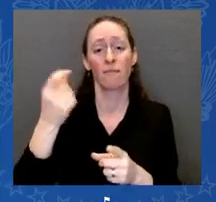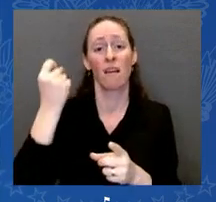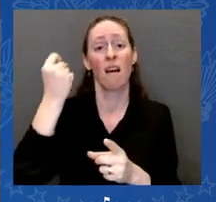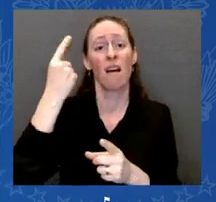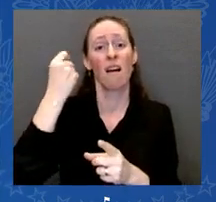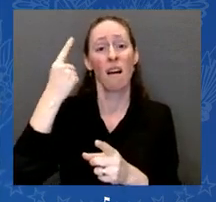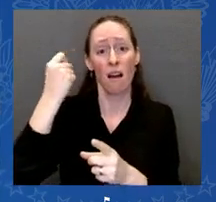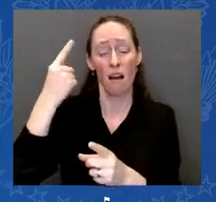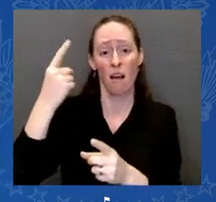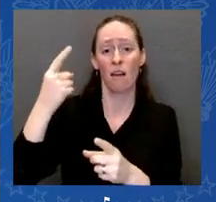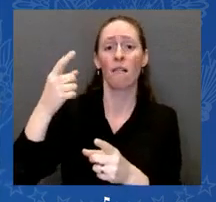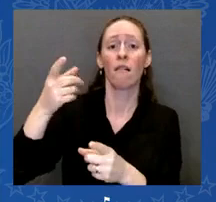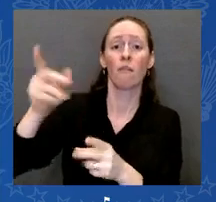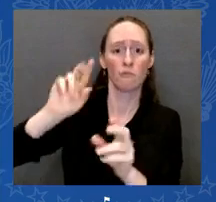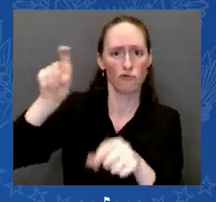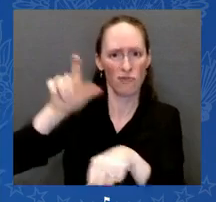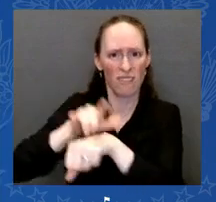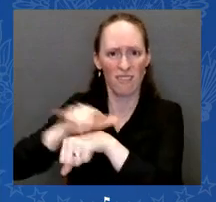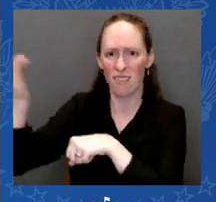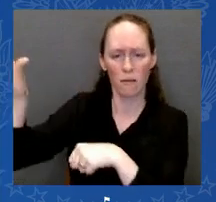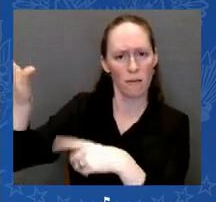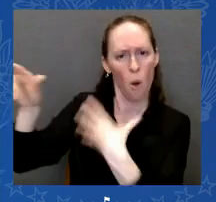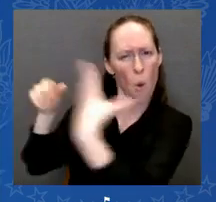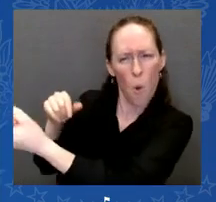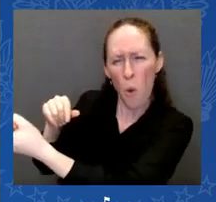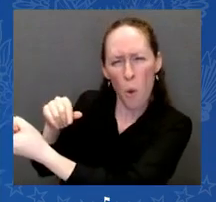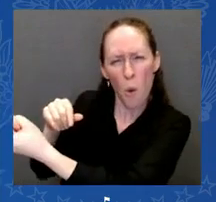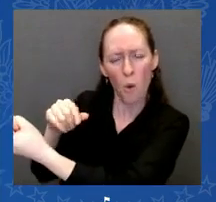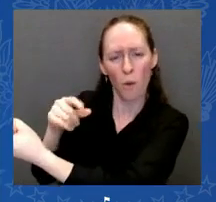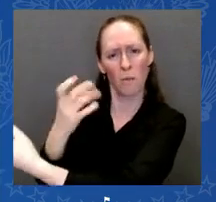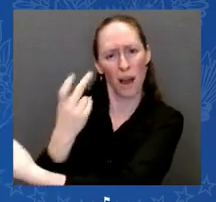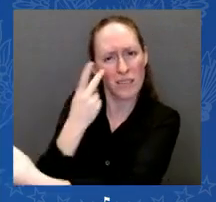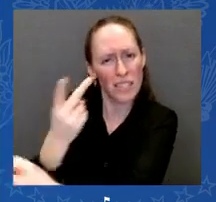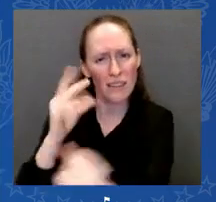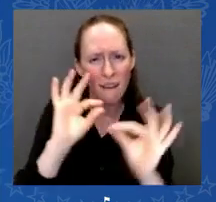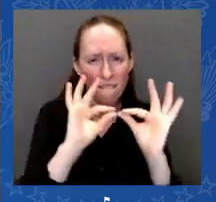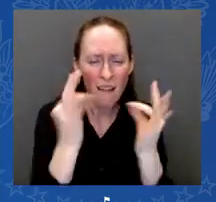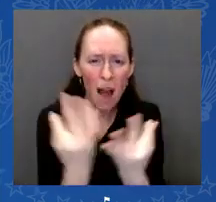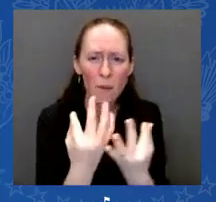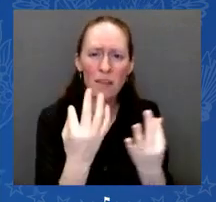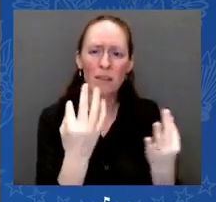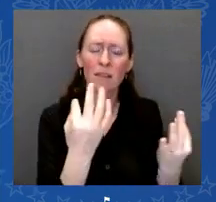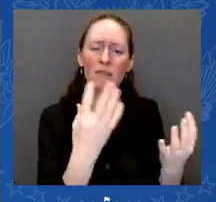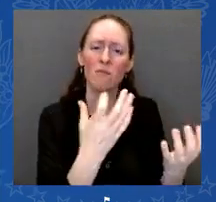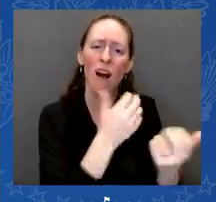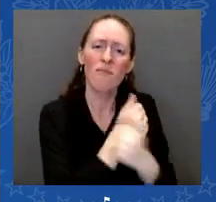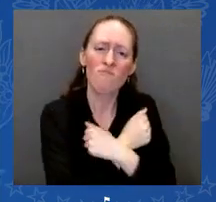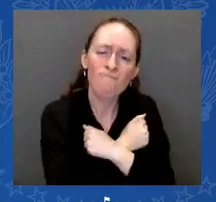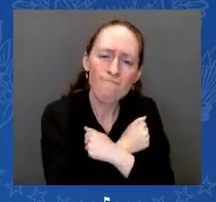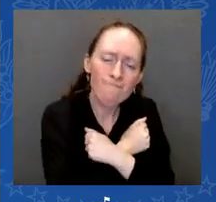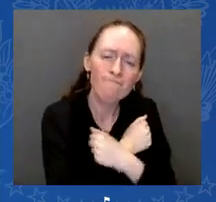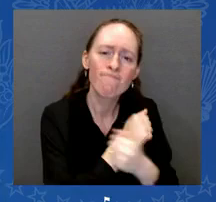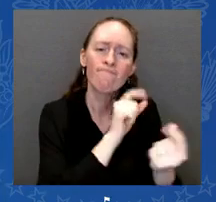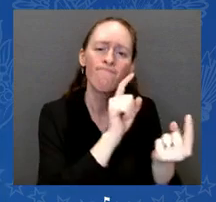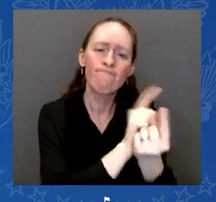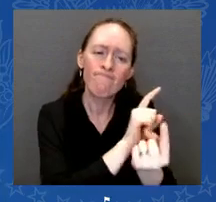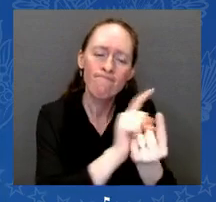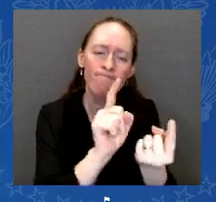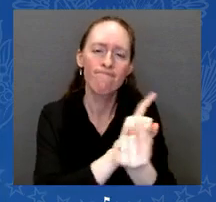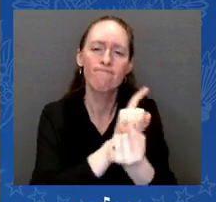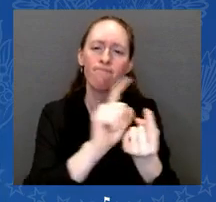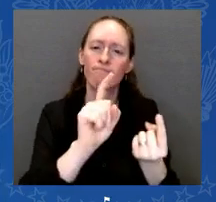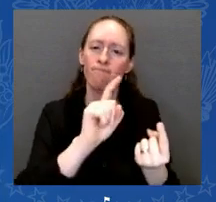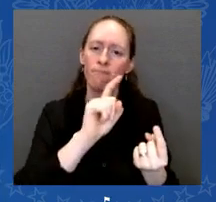hugged every grieving parent, and wiped away every tear. He was two hours late for his plane when he walked out of that room.